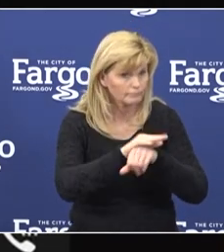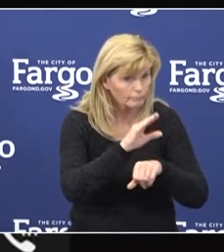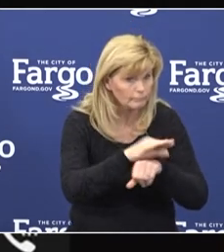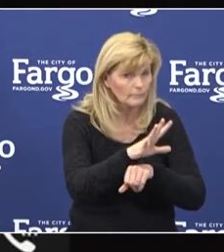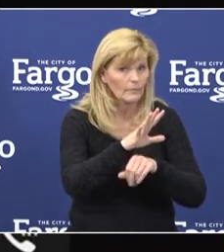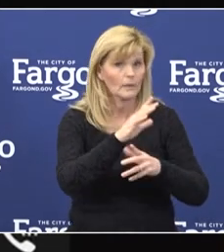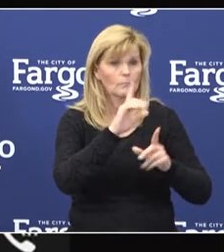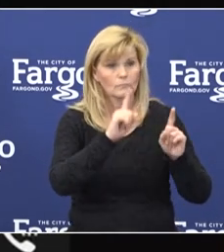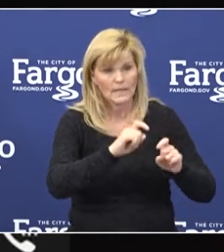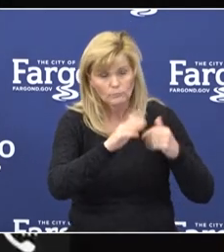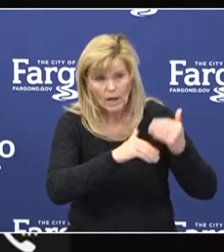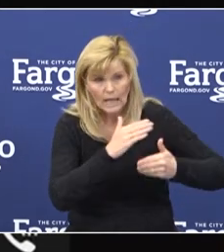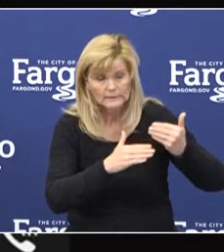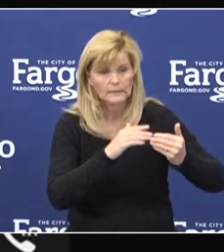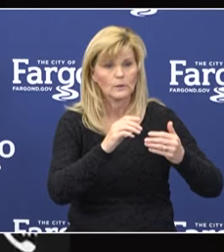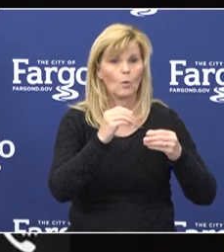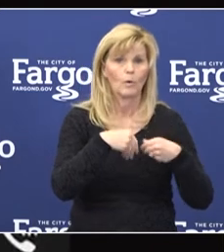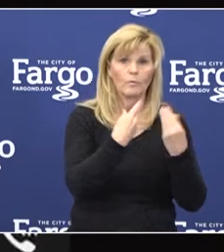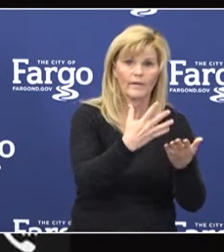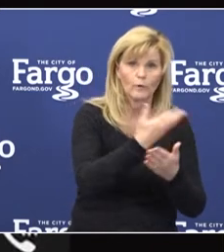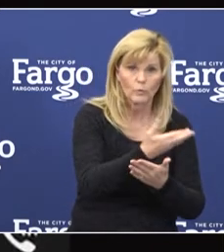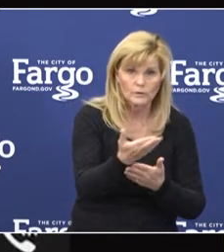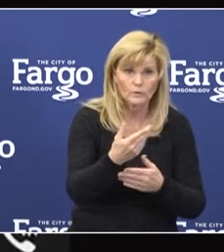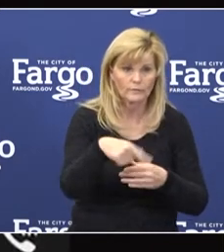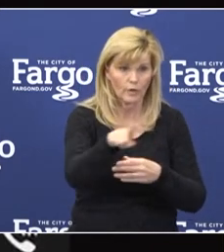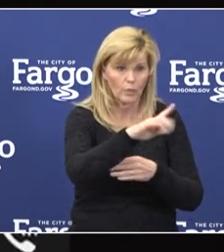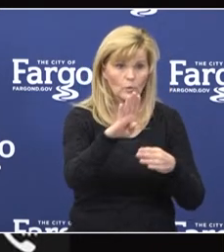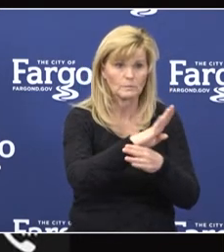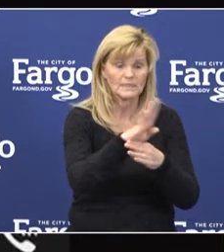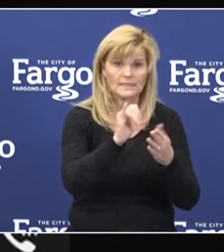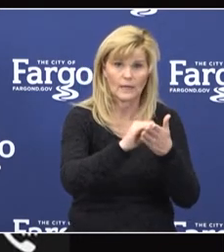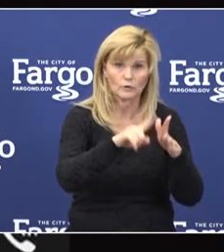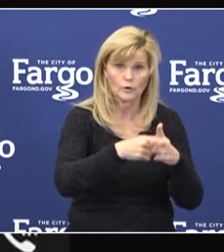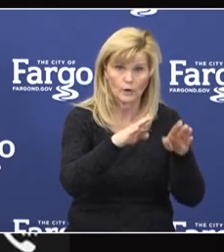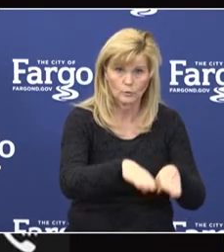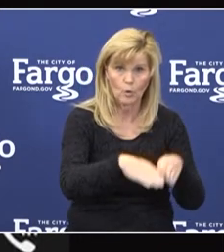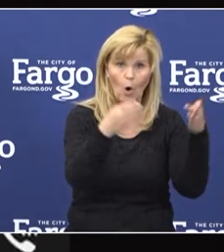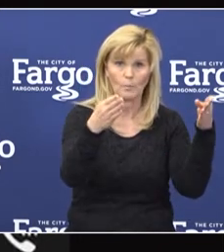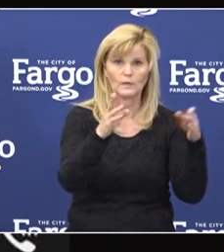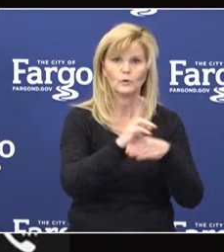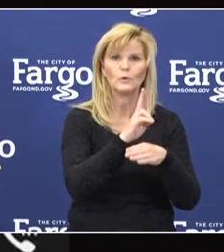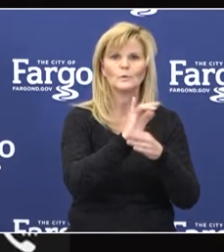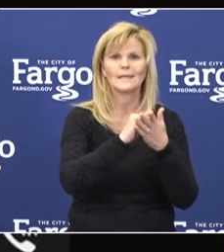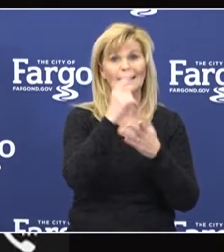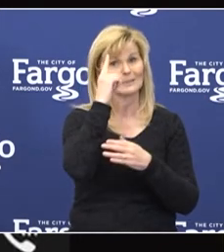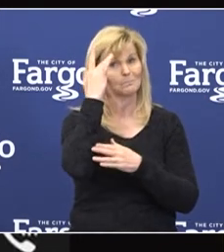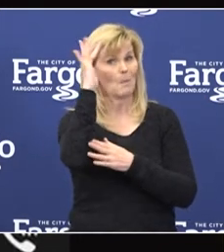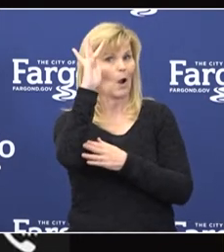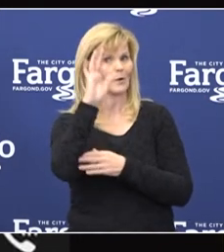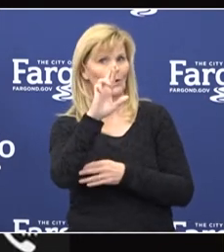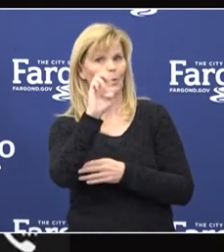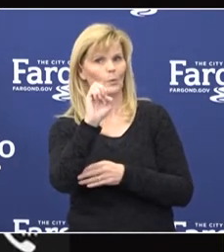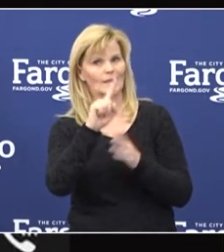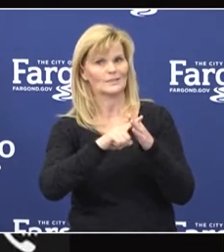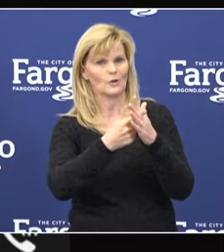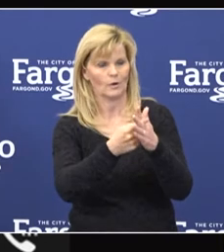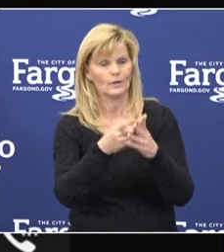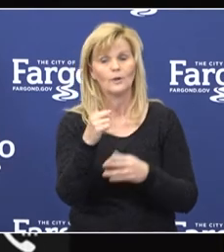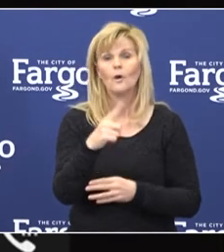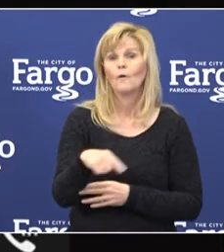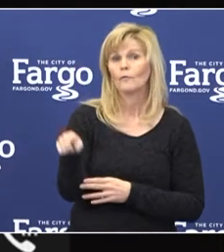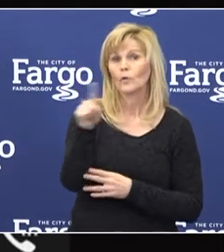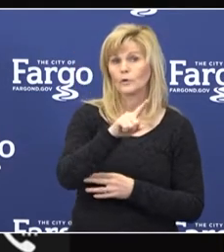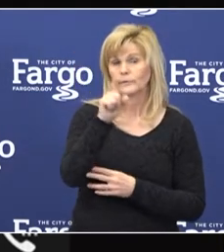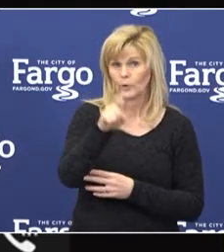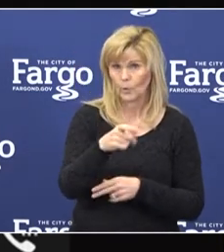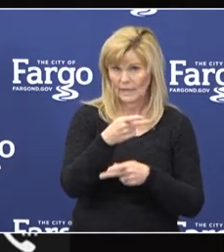and other resources as businesses begin the Smart Restart. For those of you in need of care,